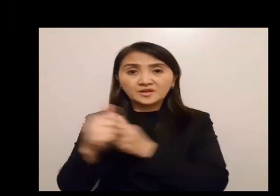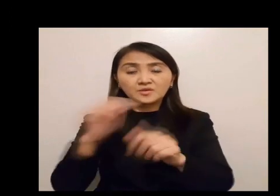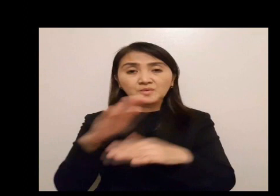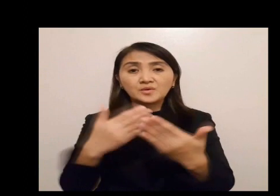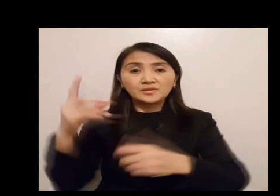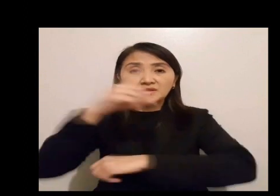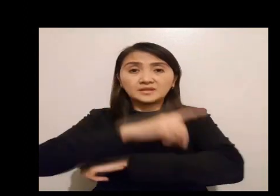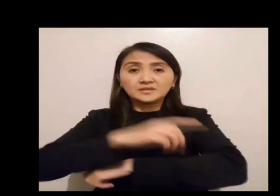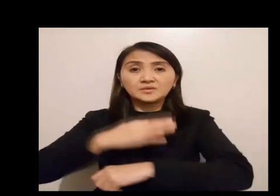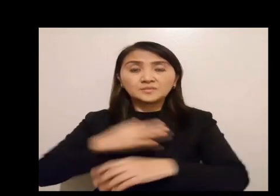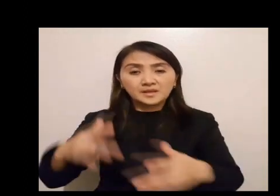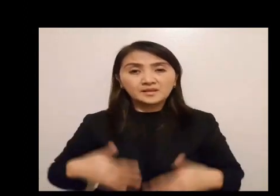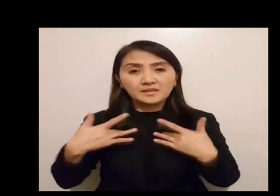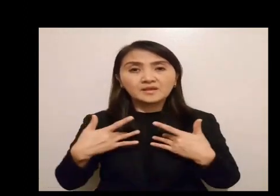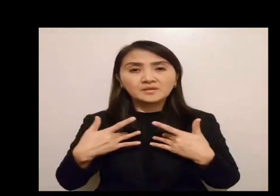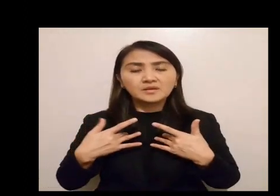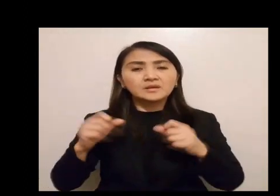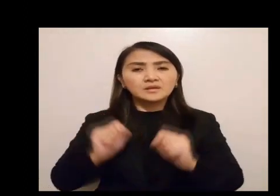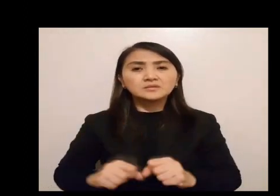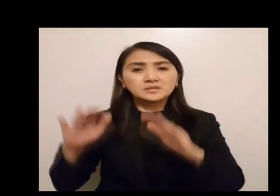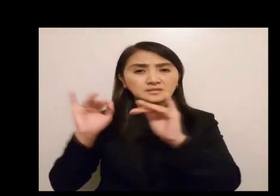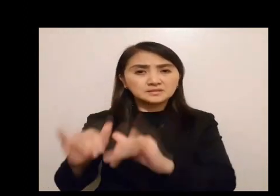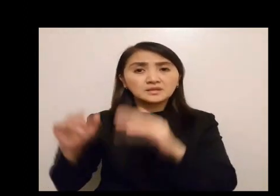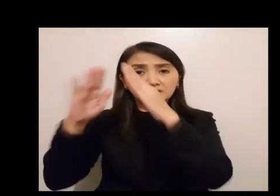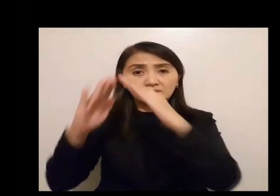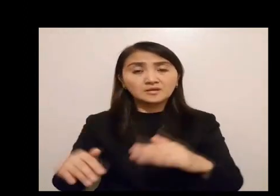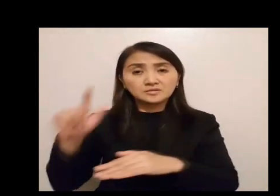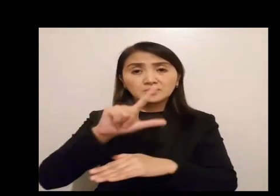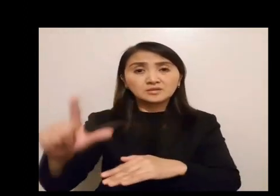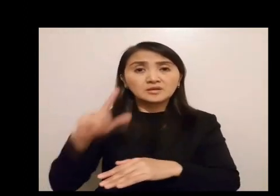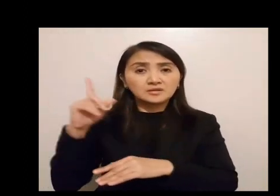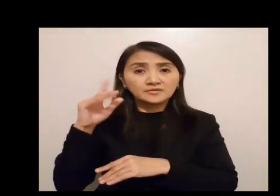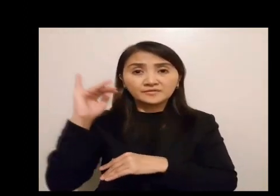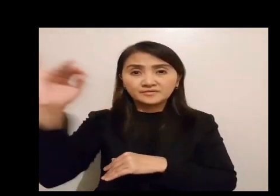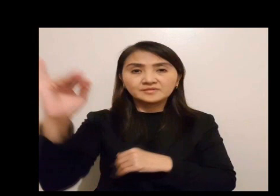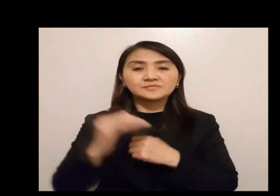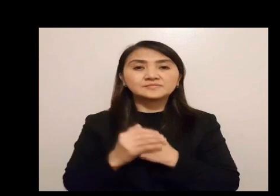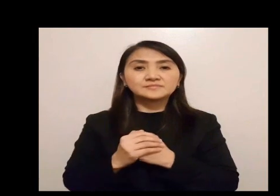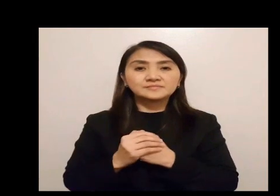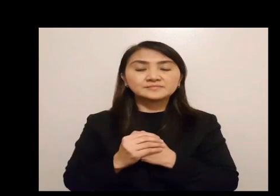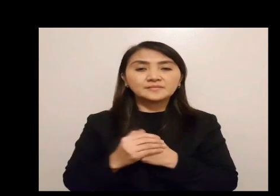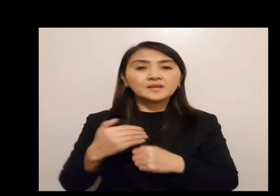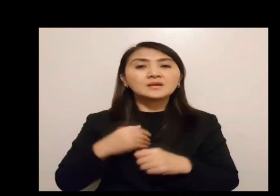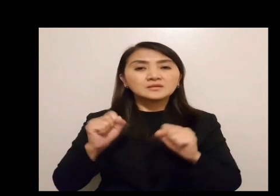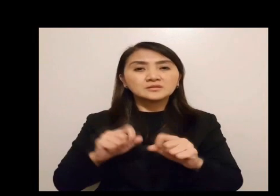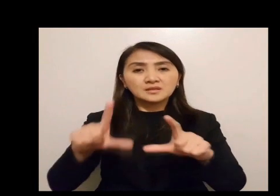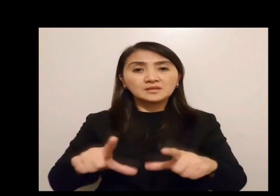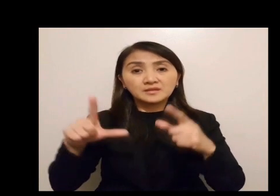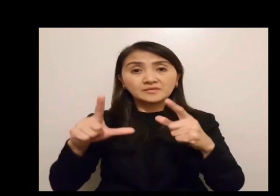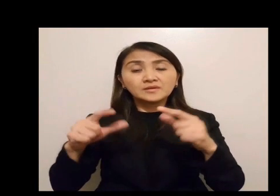and kindness follow me all the days of my life, and I shall dwell in the house of the Lord for years to come.